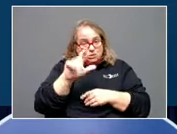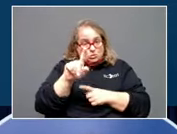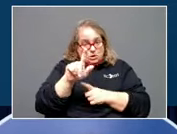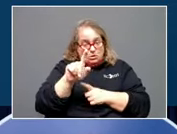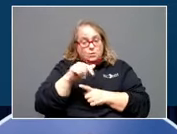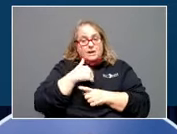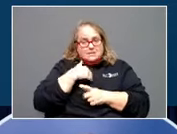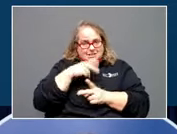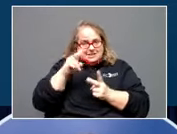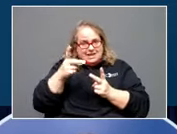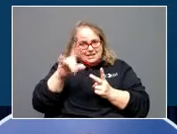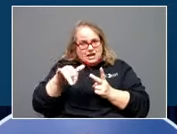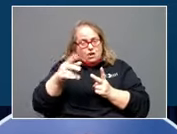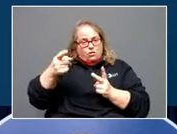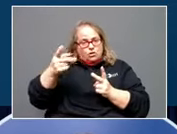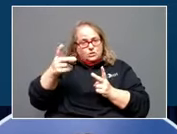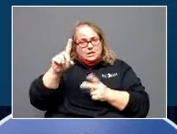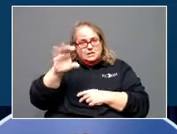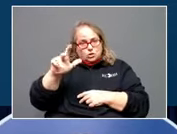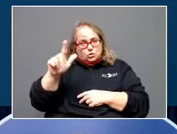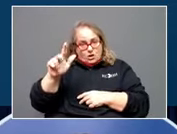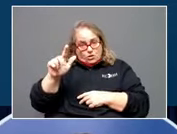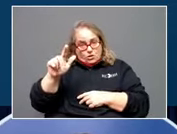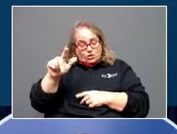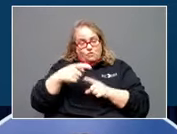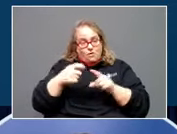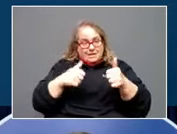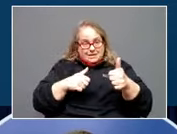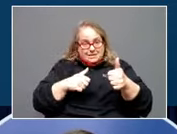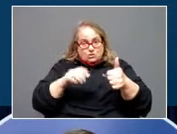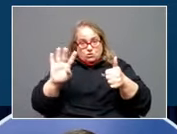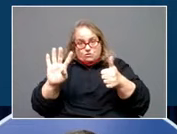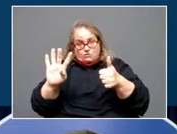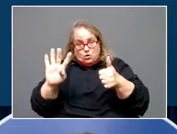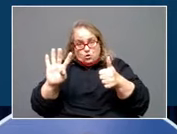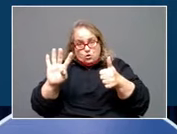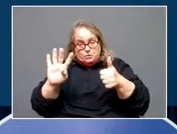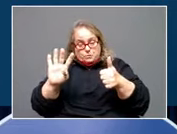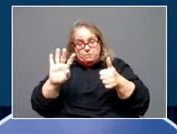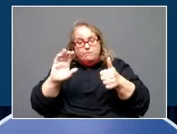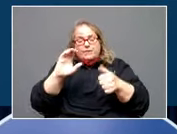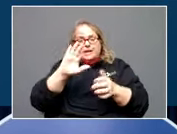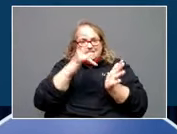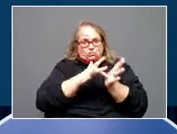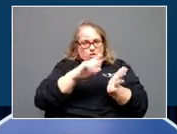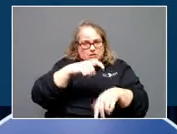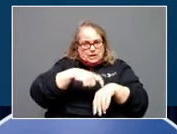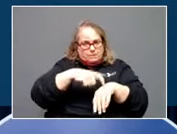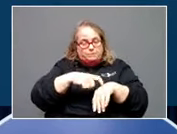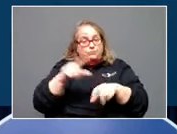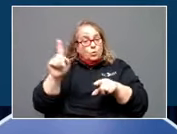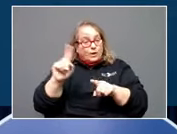second day, Thursday, December 23rd. It's from 10 a.m. to 4 p.m. Central Time. Locations